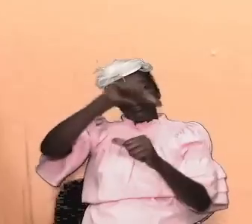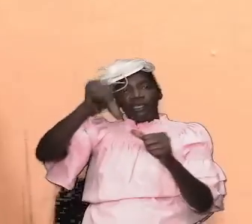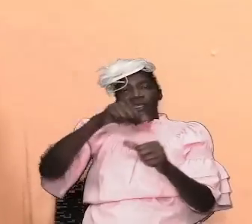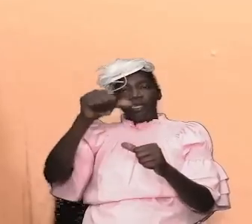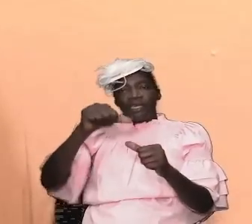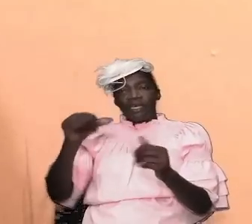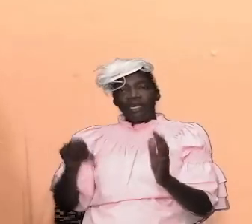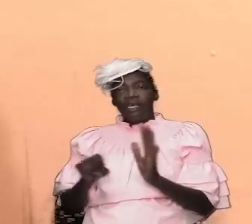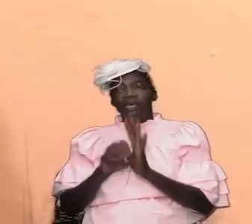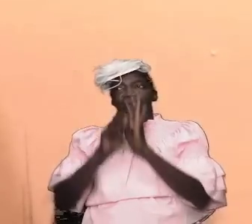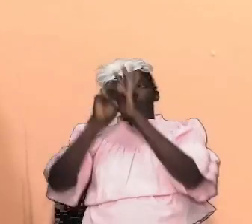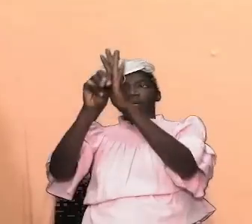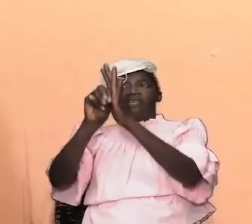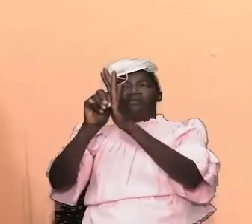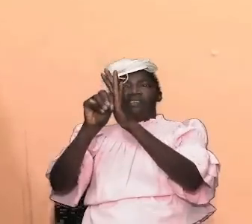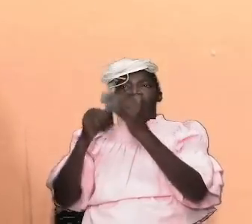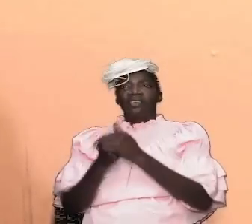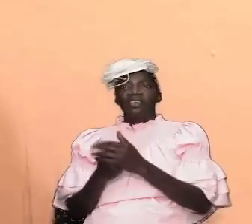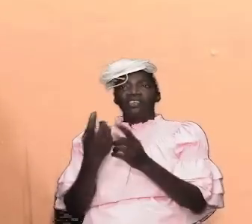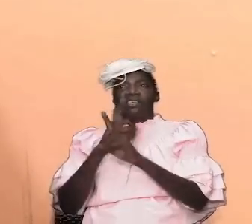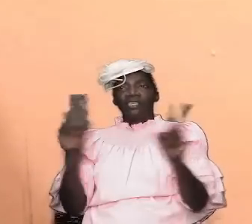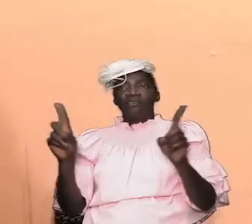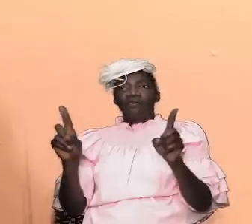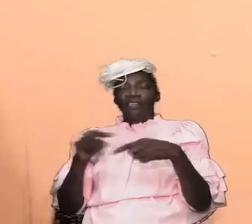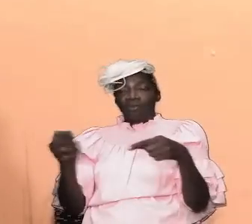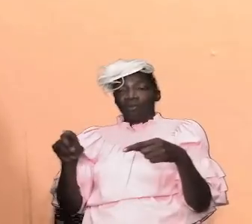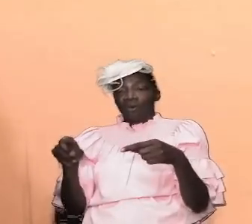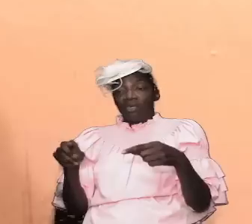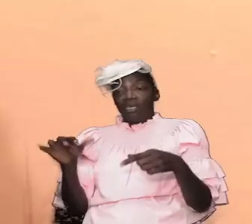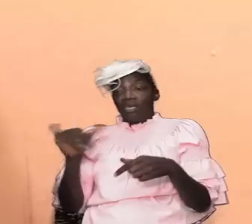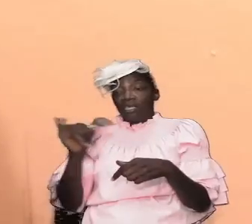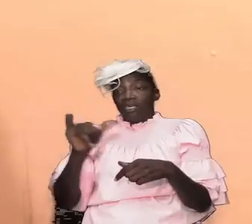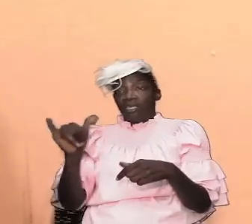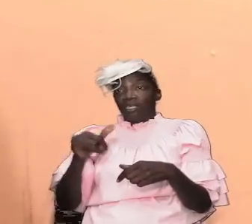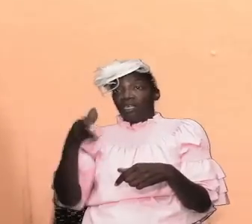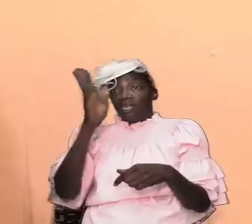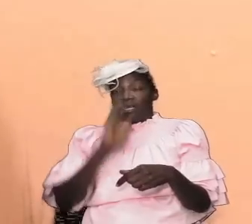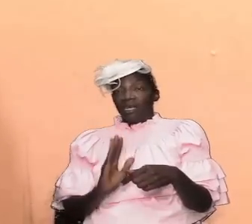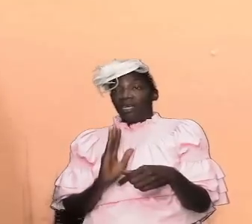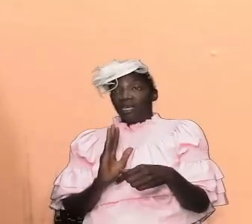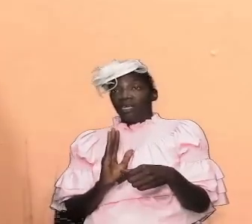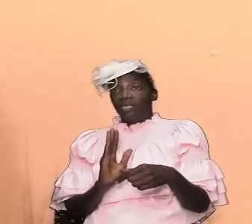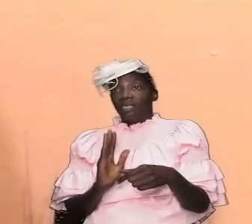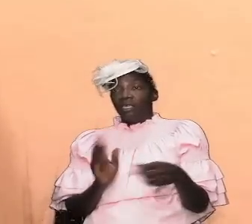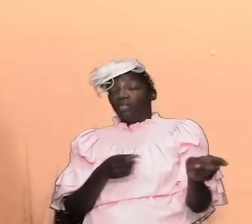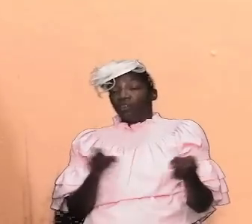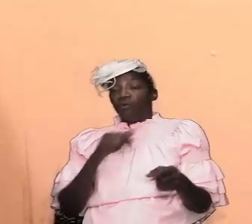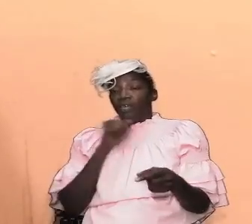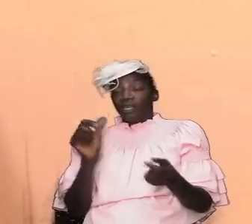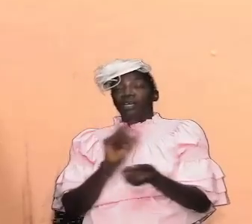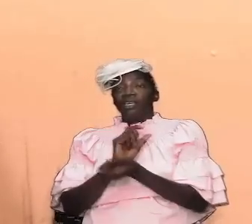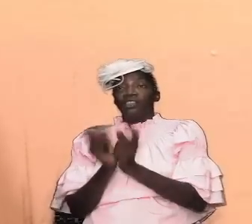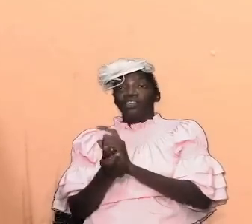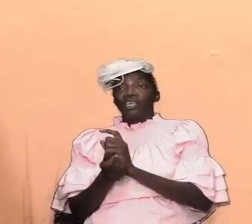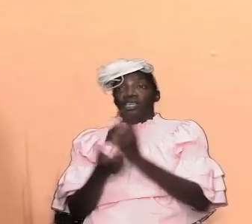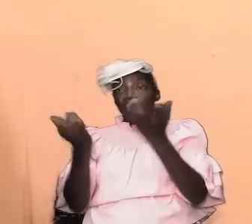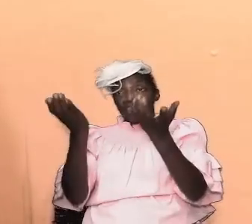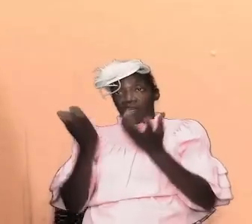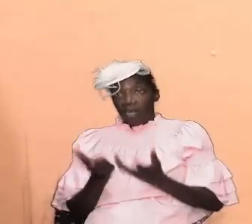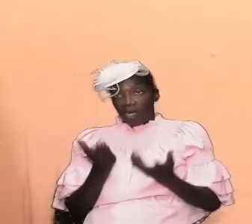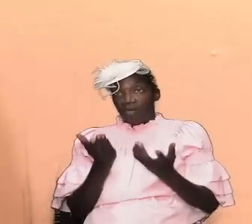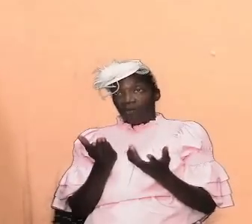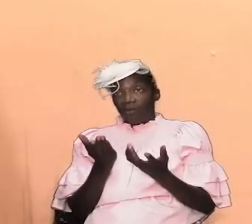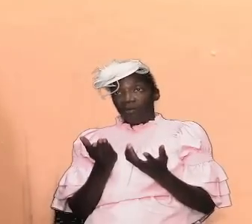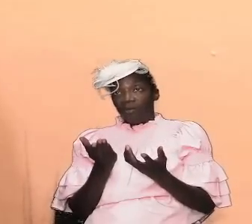manifestation is different but the essence of what god is doing is has not changed he requires